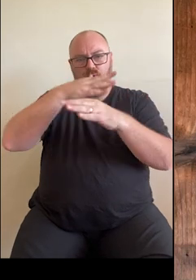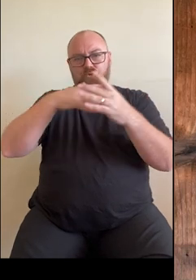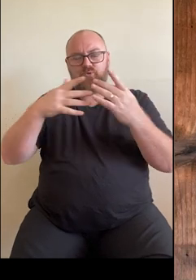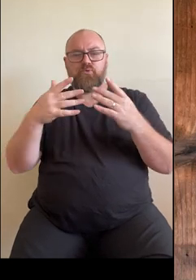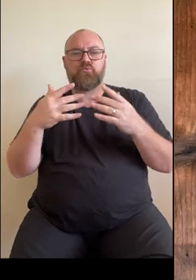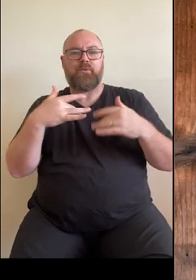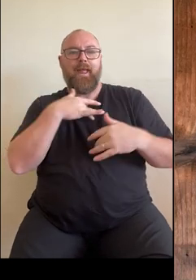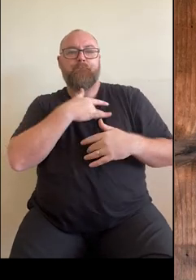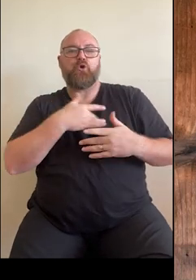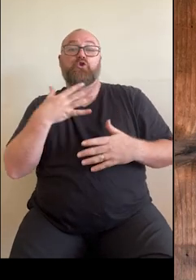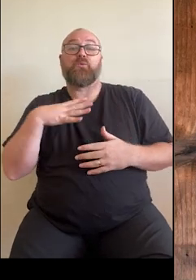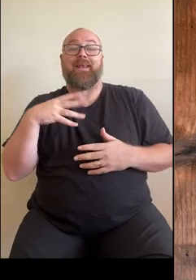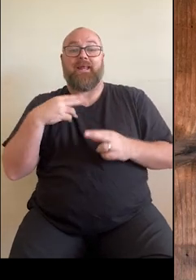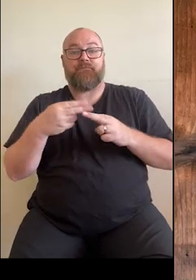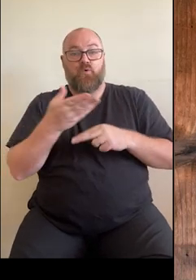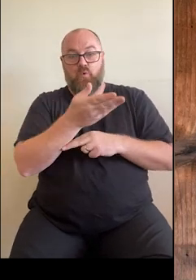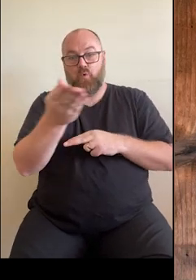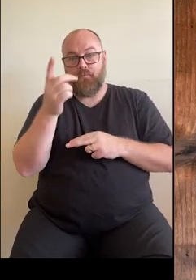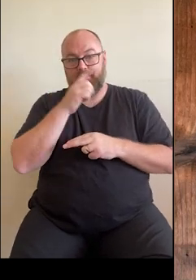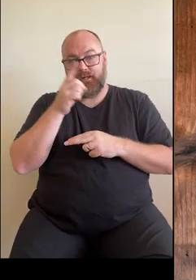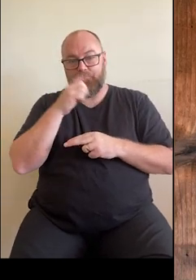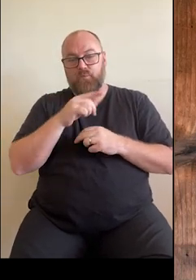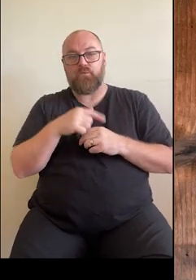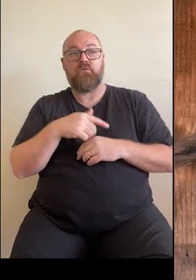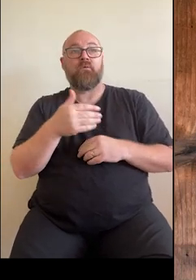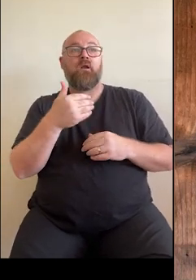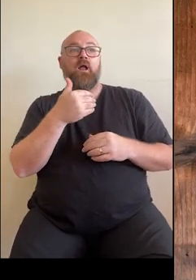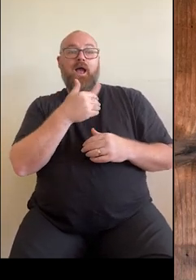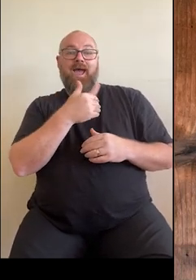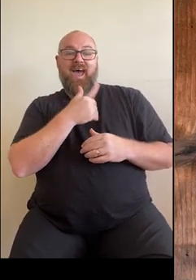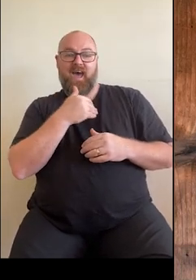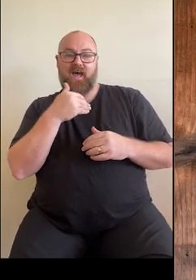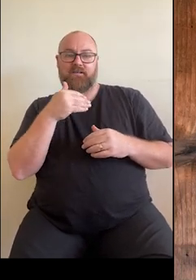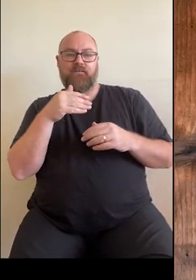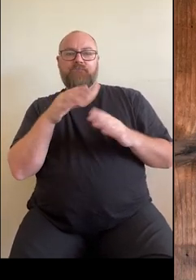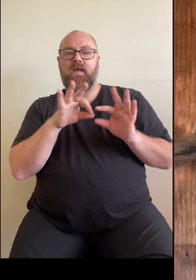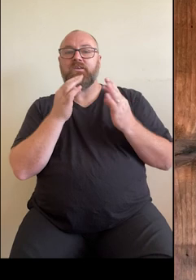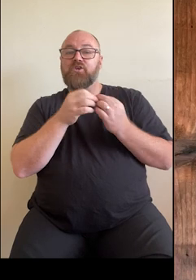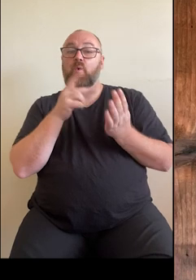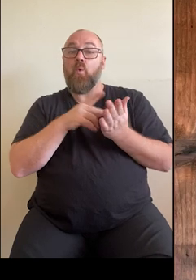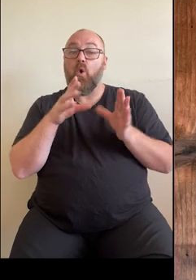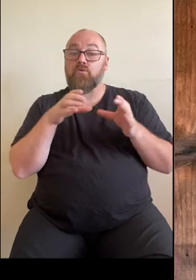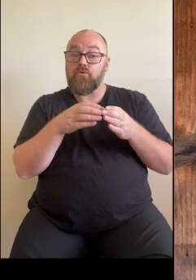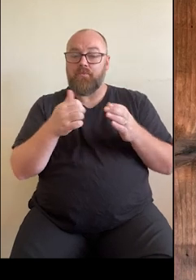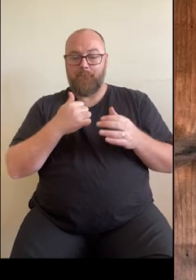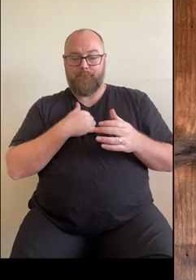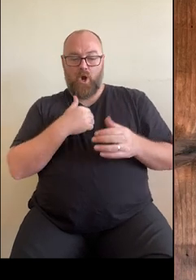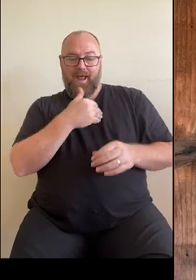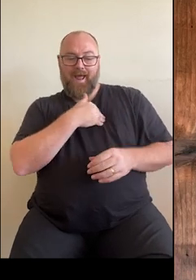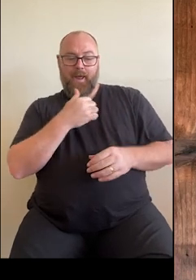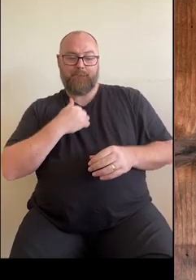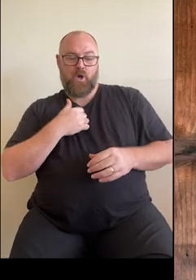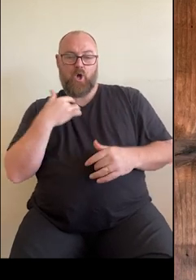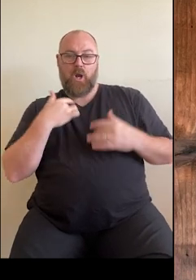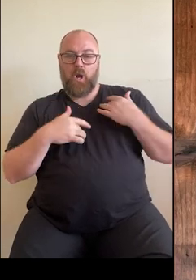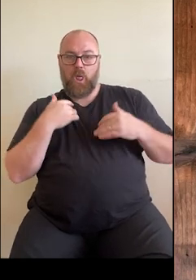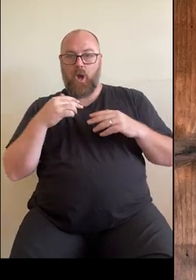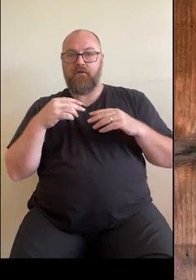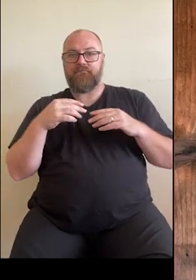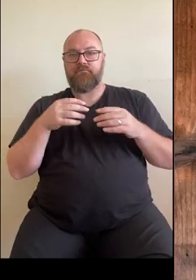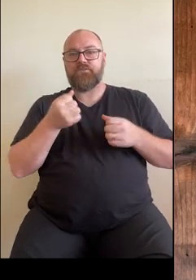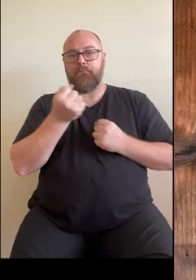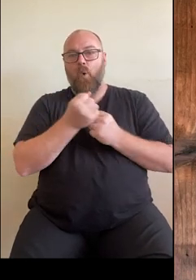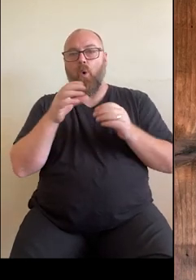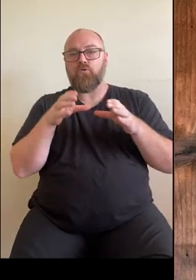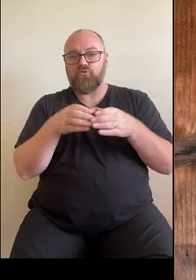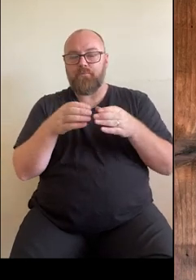in which they thrive. They include the Heart Foundation walking group, the My Heart, My Life Community group and the Supporting